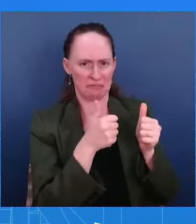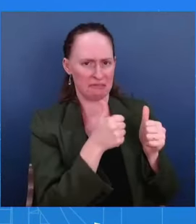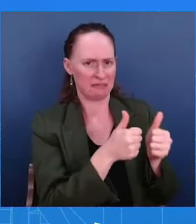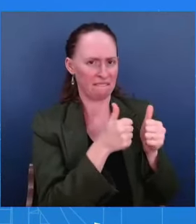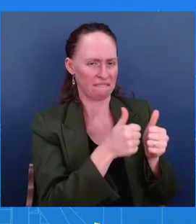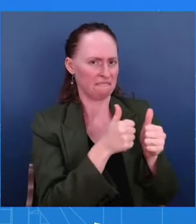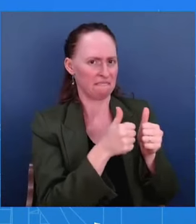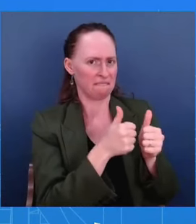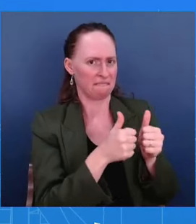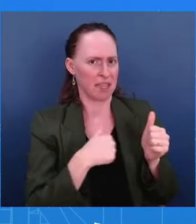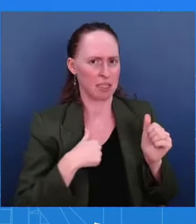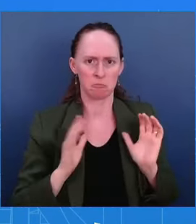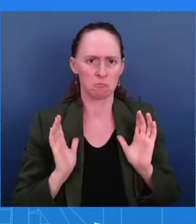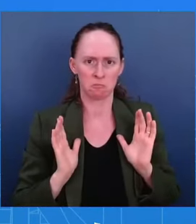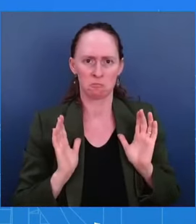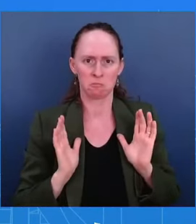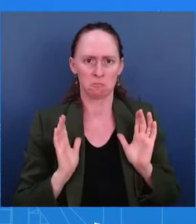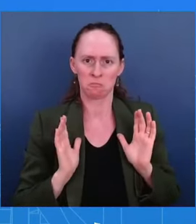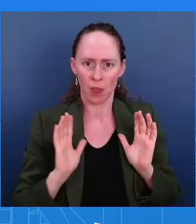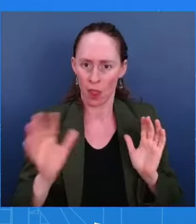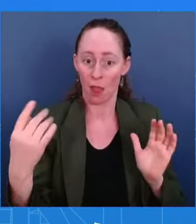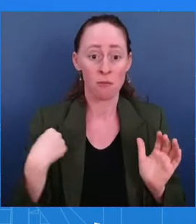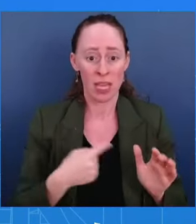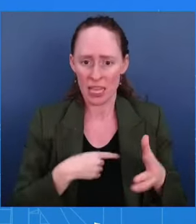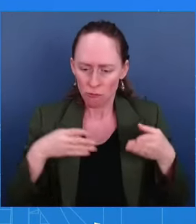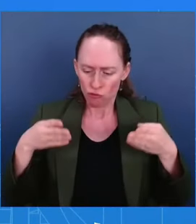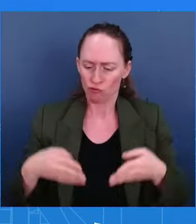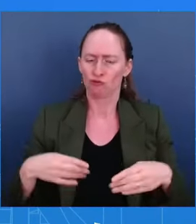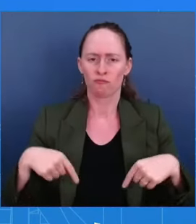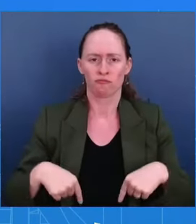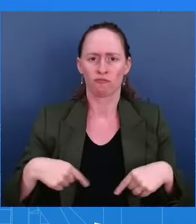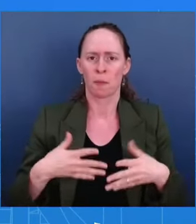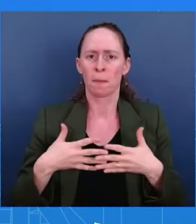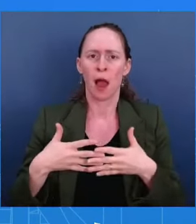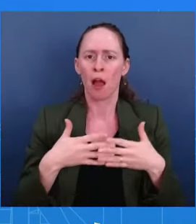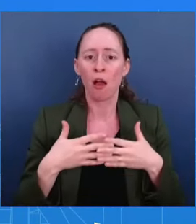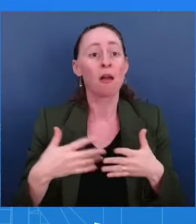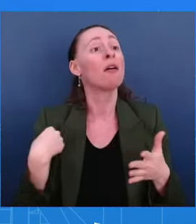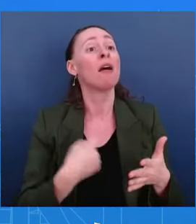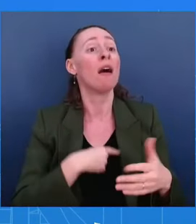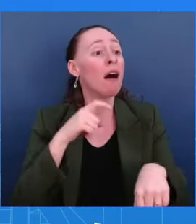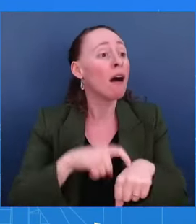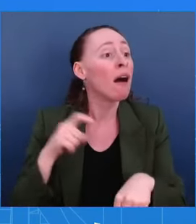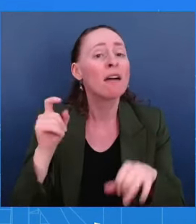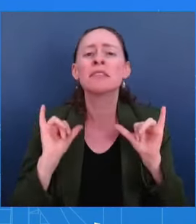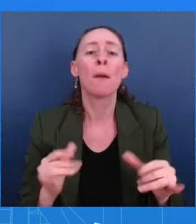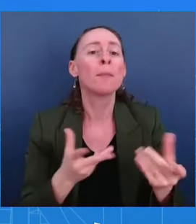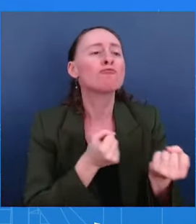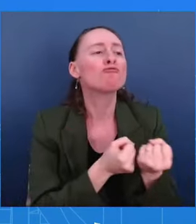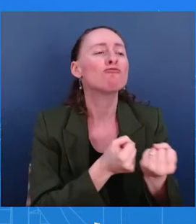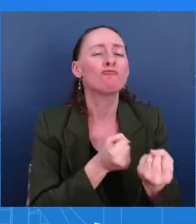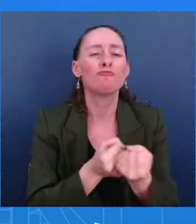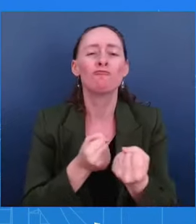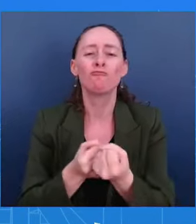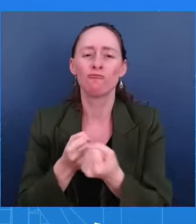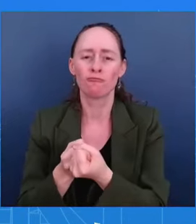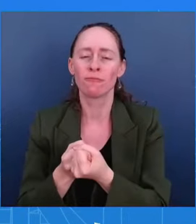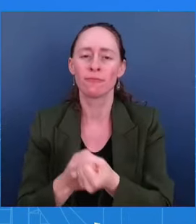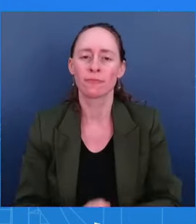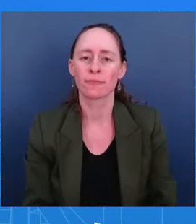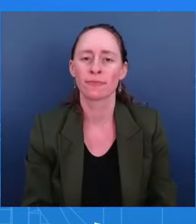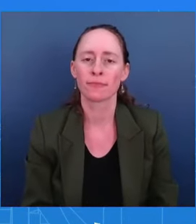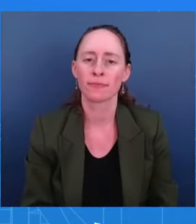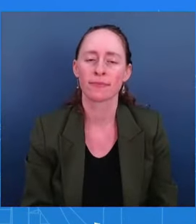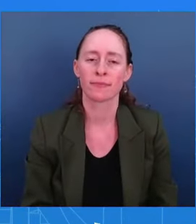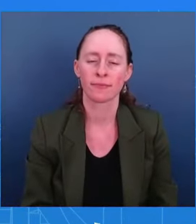Ukraine. It's certainly not going to change the support that we're going to continue to provide them. Good job. Great. John, on a different topic, has the President spoken to his